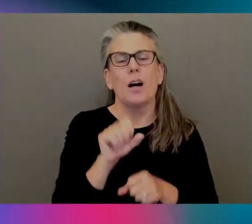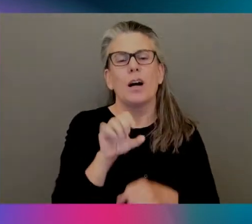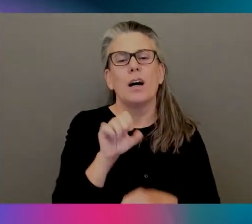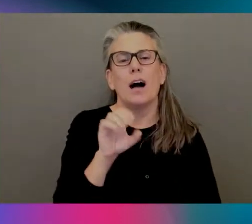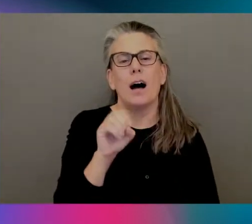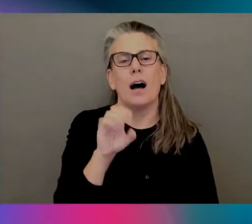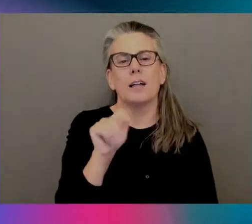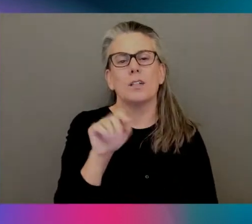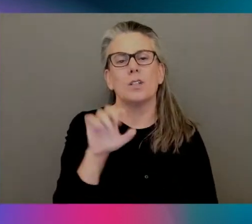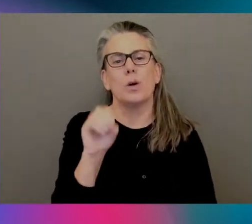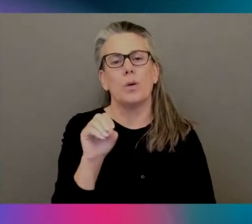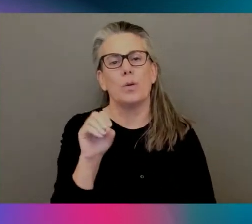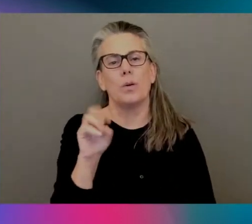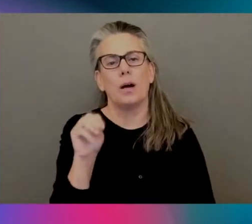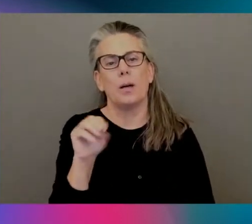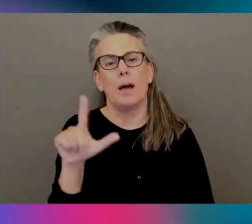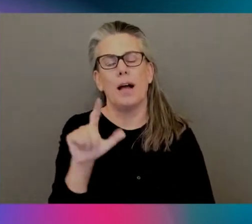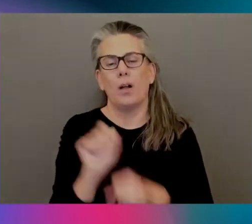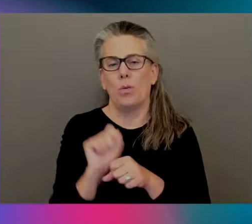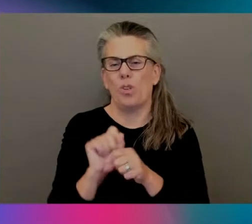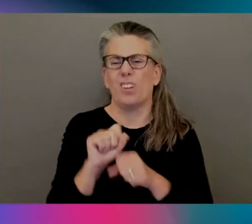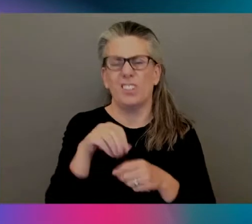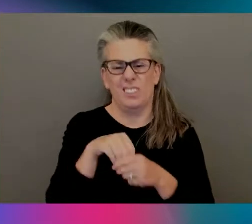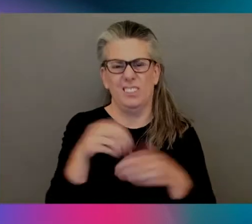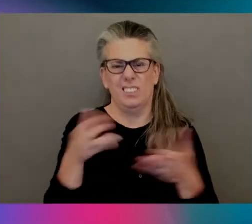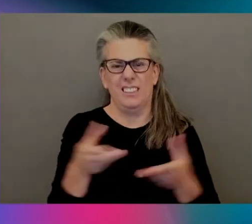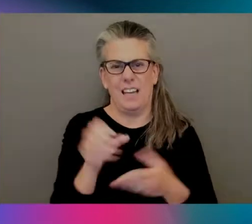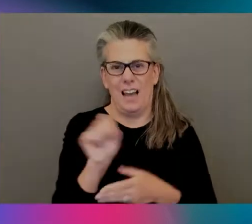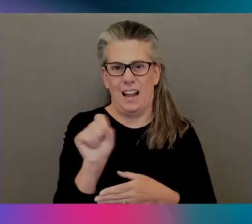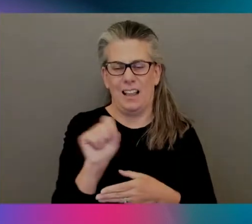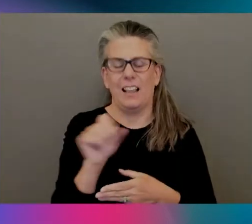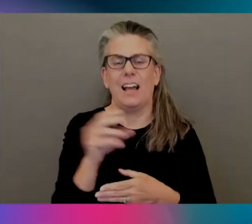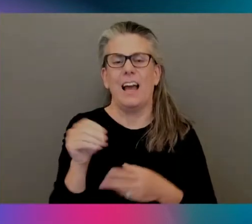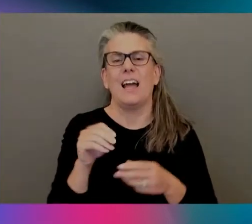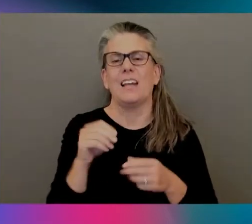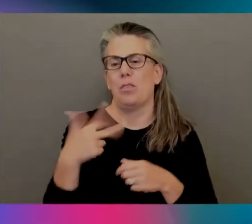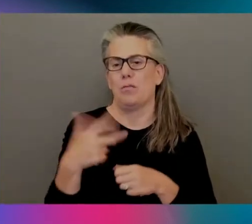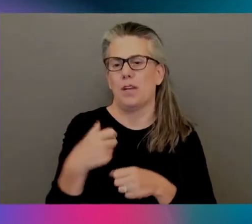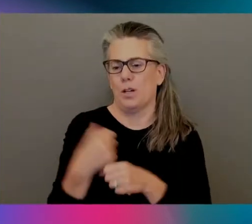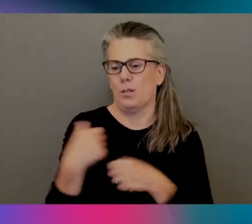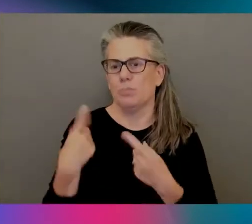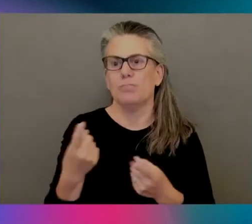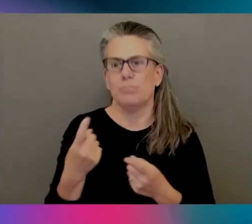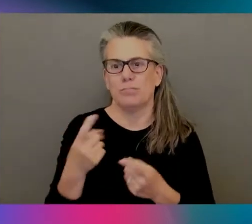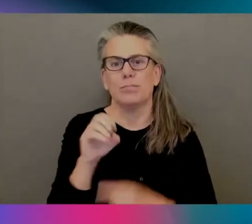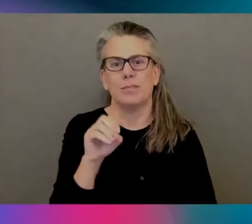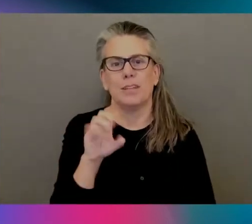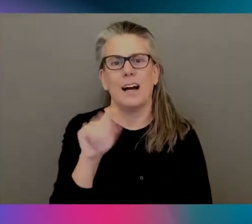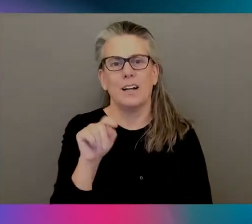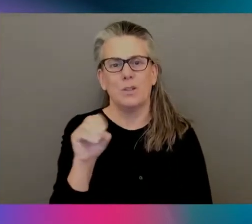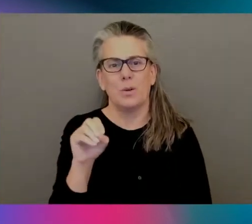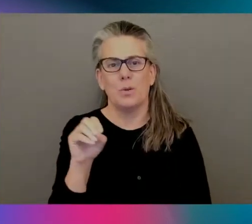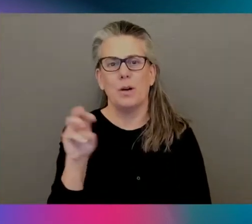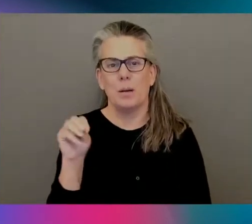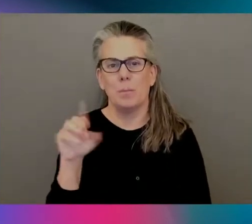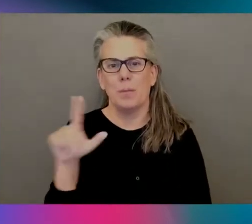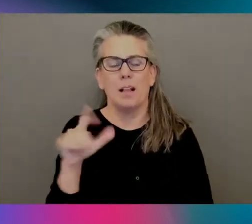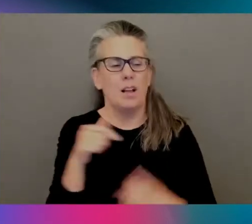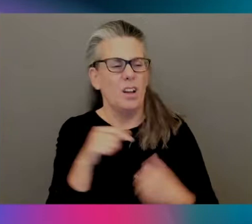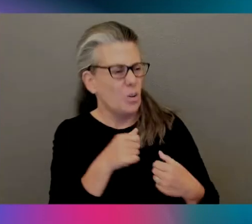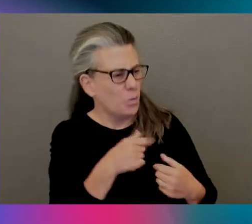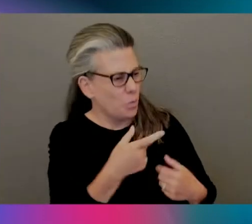Seattle, and we're about three years old. Okay, very cool, very cool. We've been talking with startups here at AWS OnAir. I think